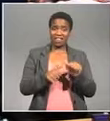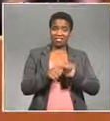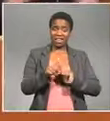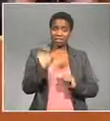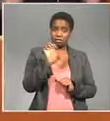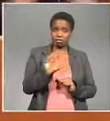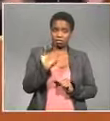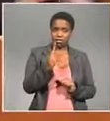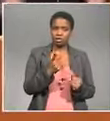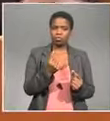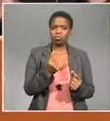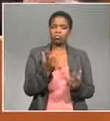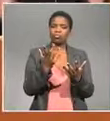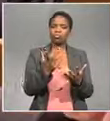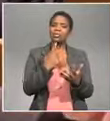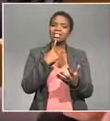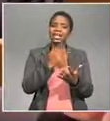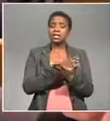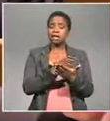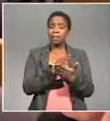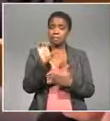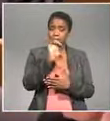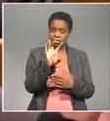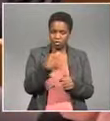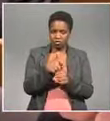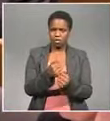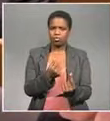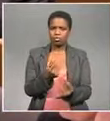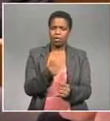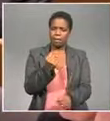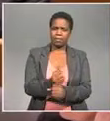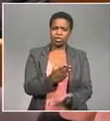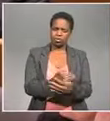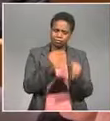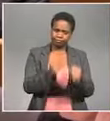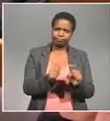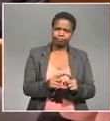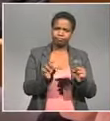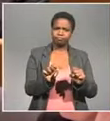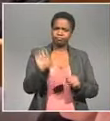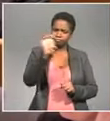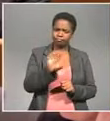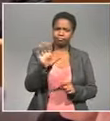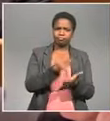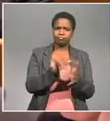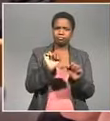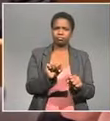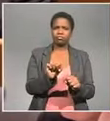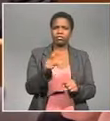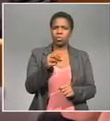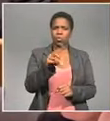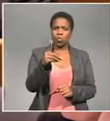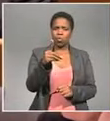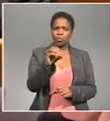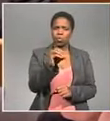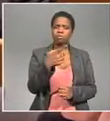institution To do so And has called on others to follow suit To deliver a strong, unique European position Guaido announced